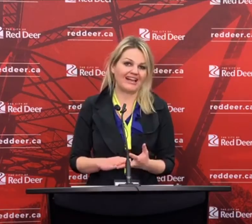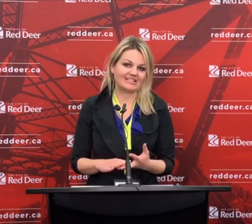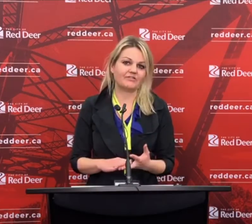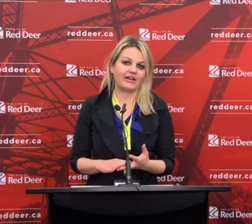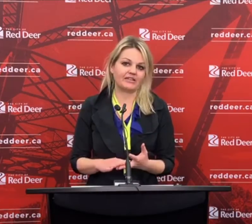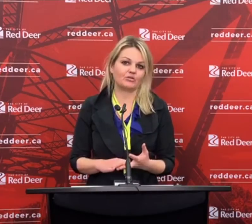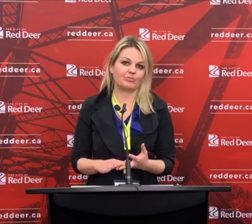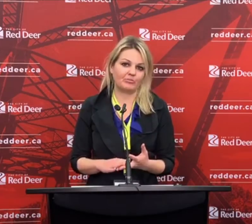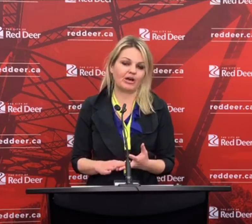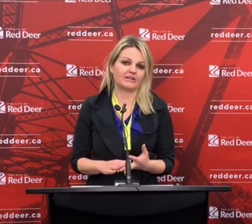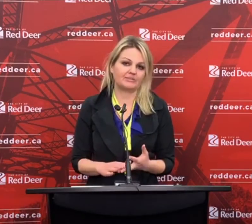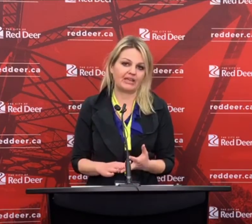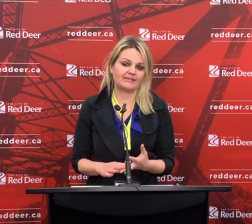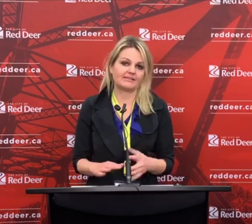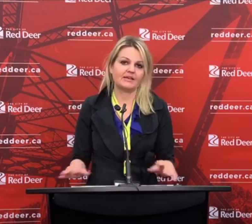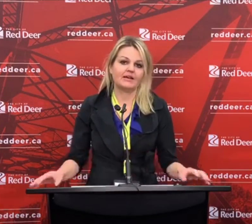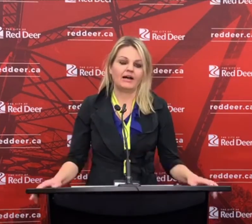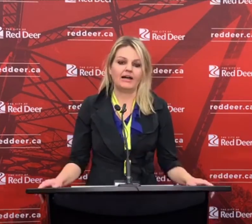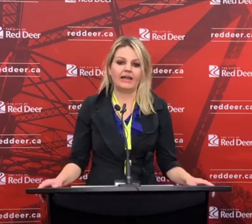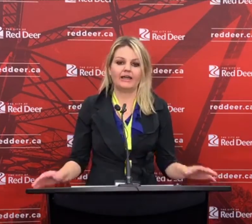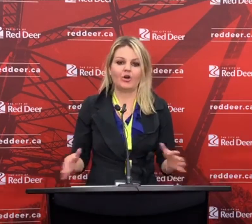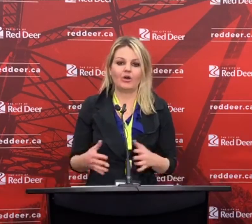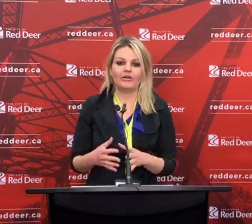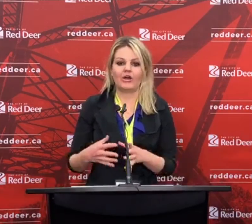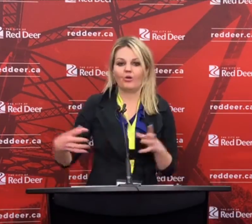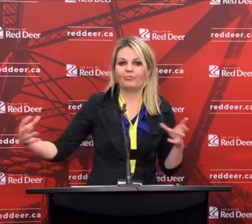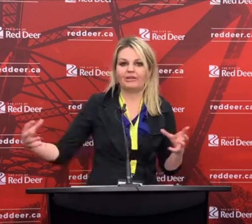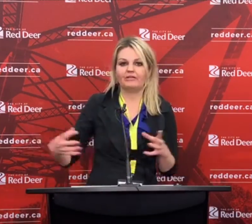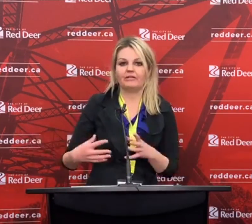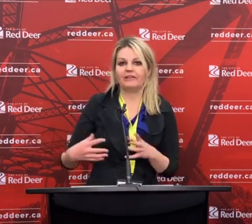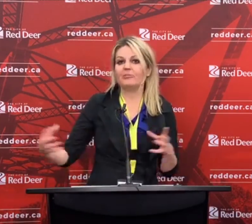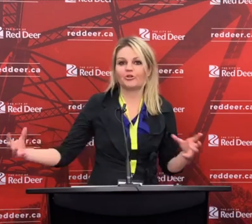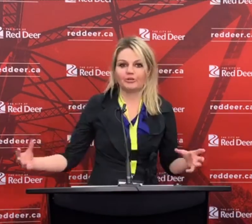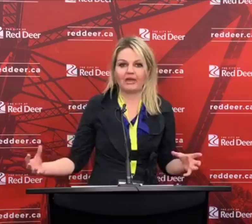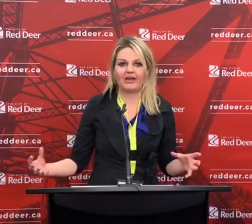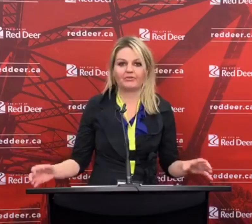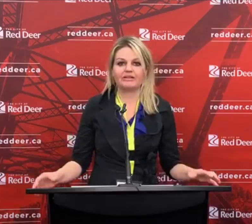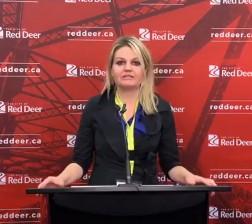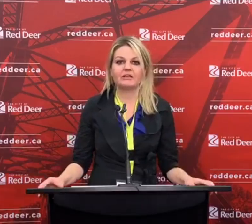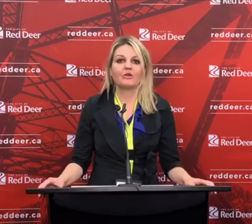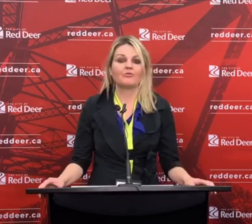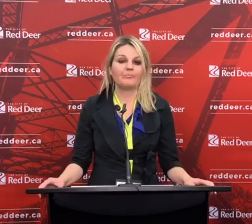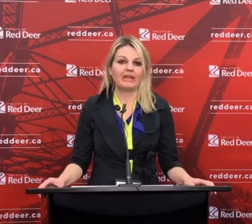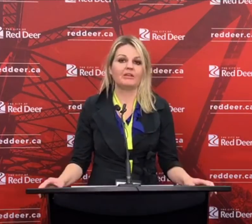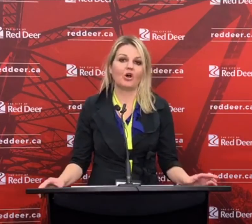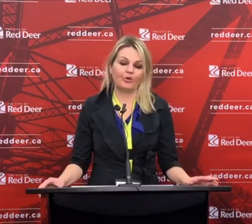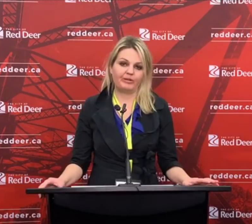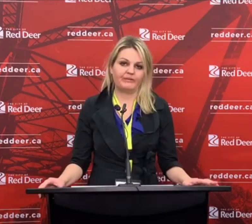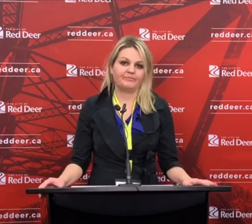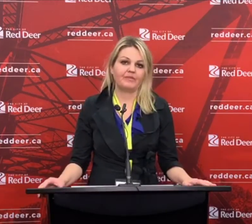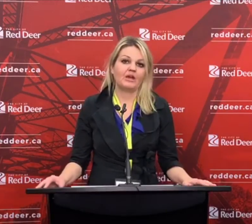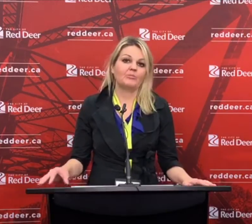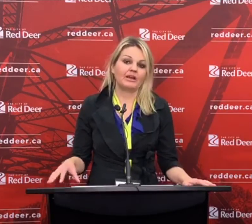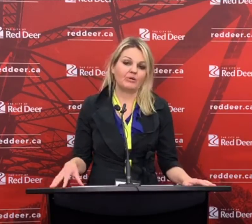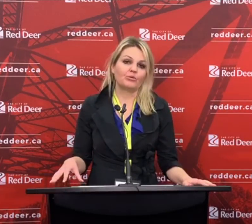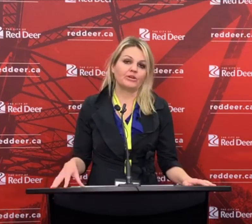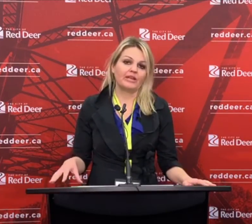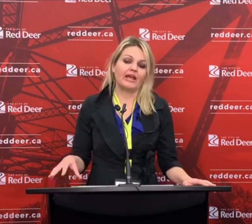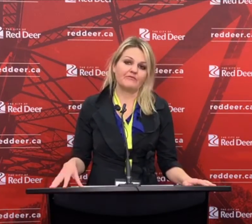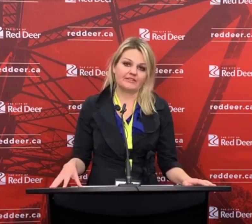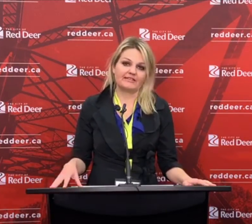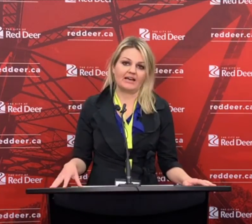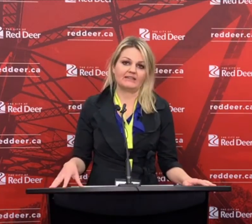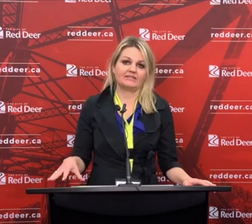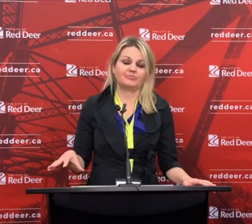would be classified as open park space and open neighbourhood pathways remain open. But I